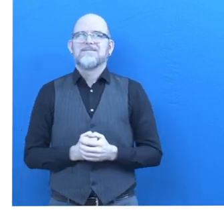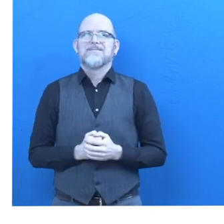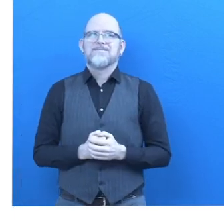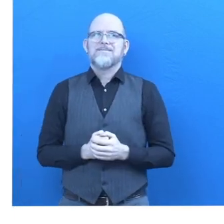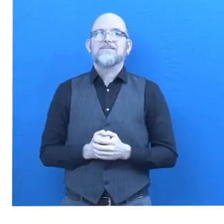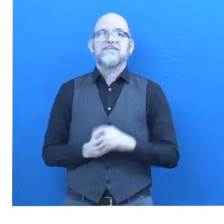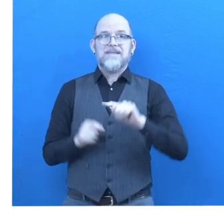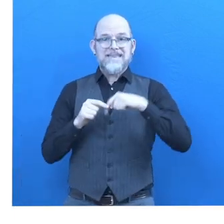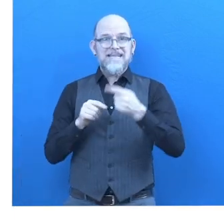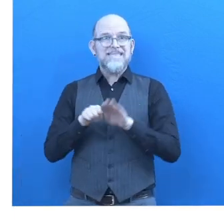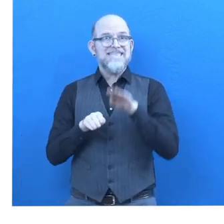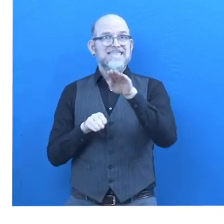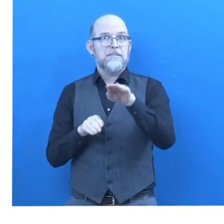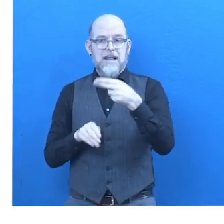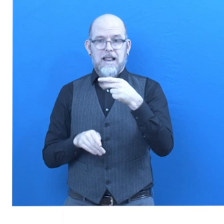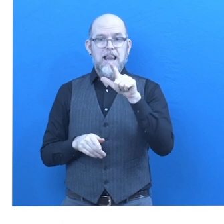next for Helm?